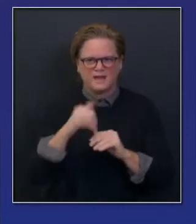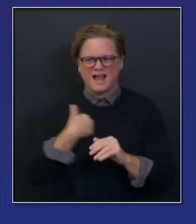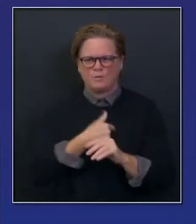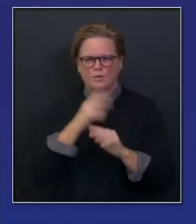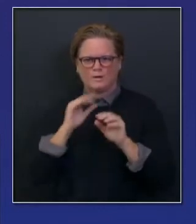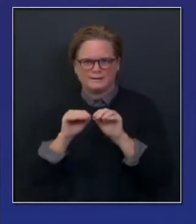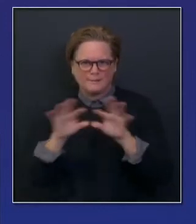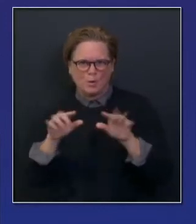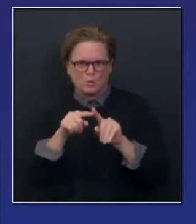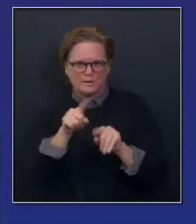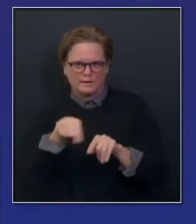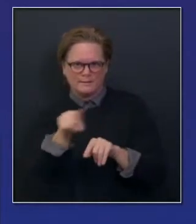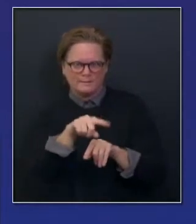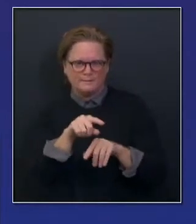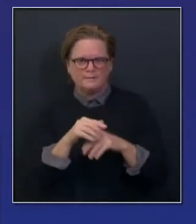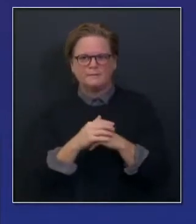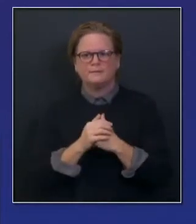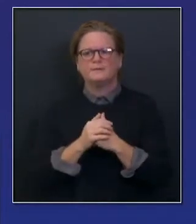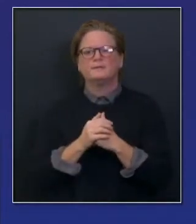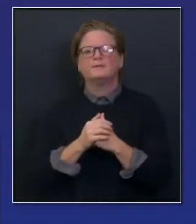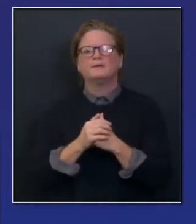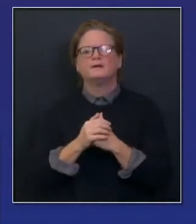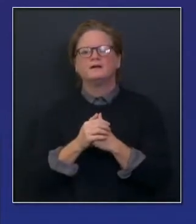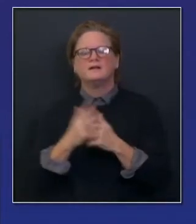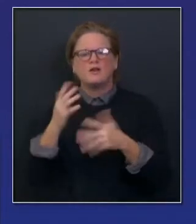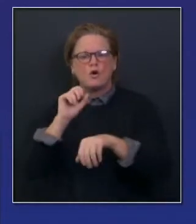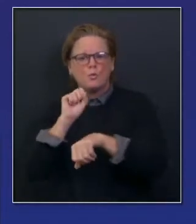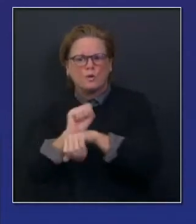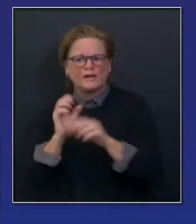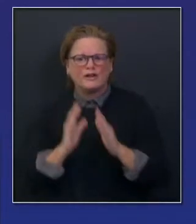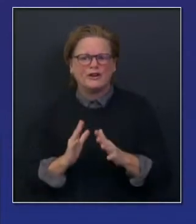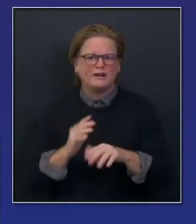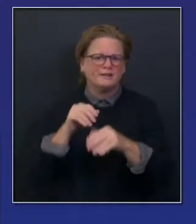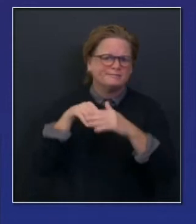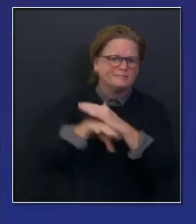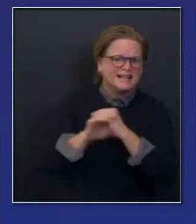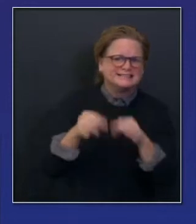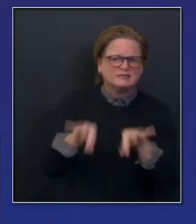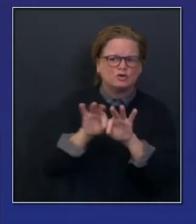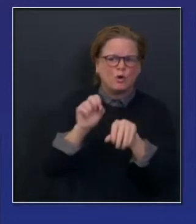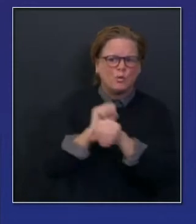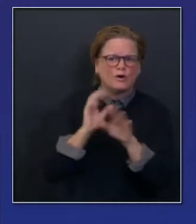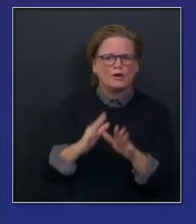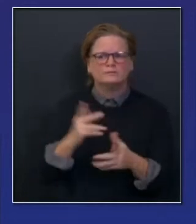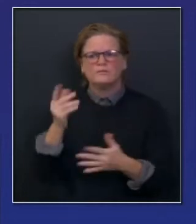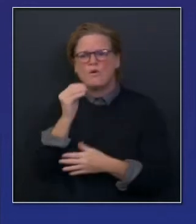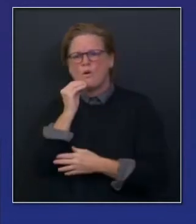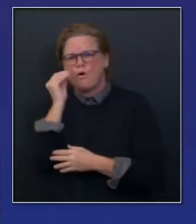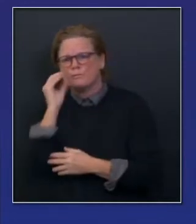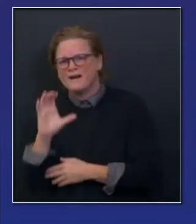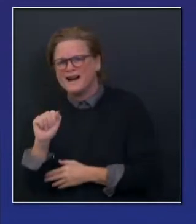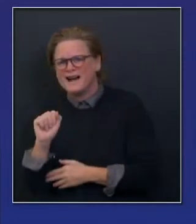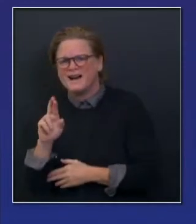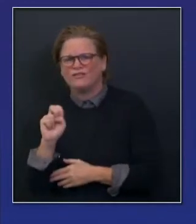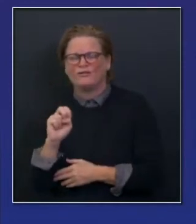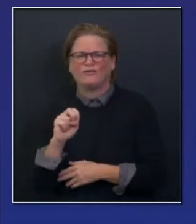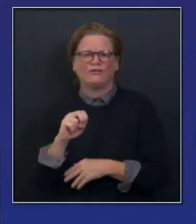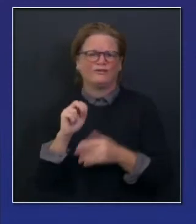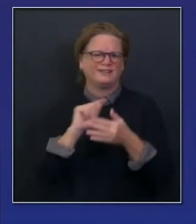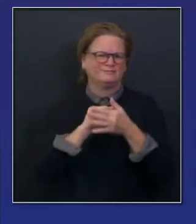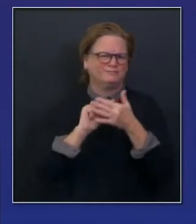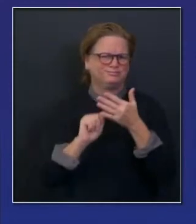care facilities, home care workers. You get a sense here that tier two under phase one, tier three